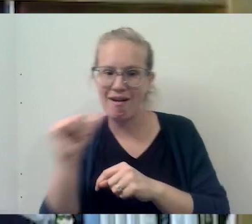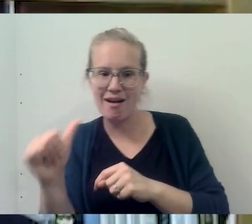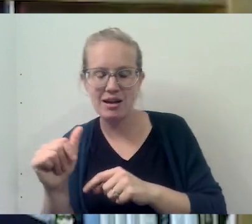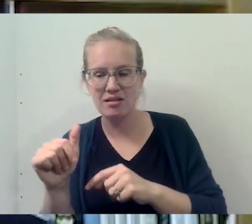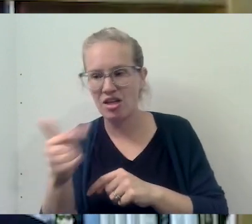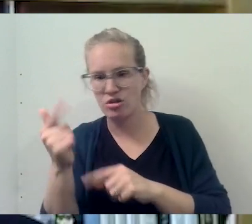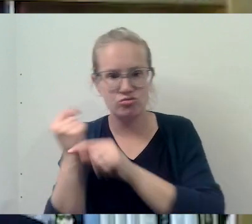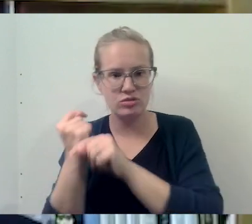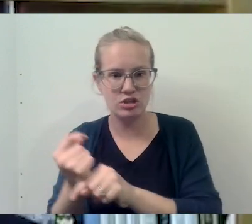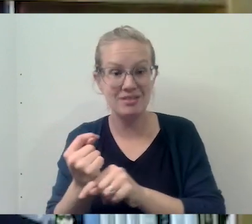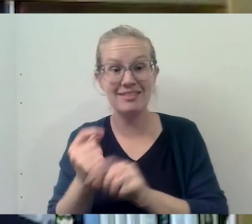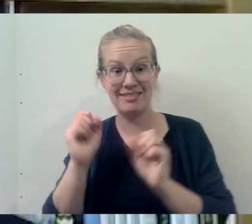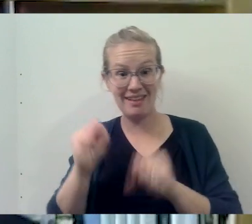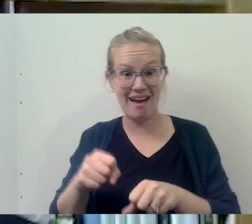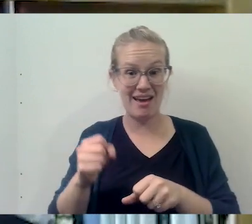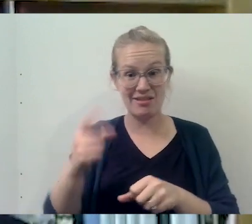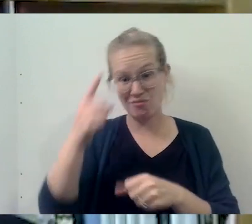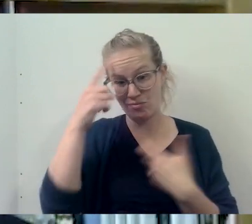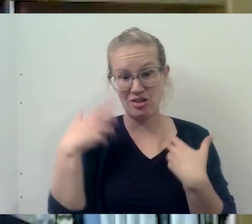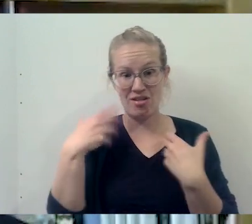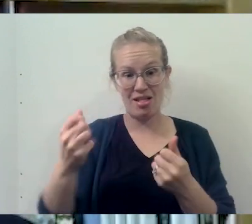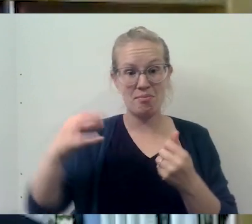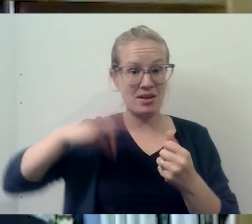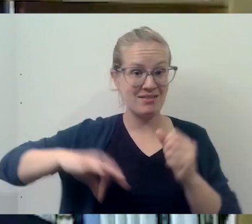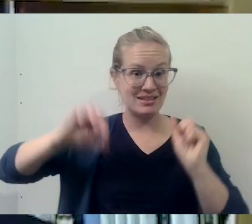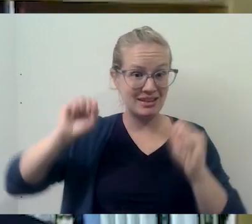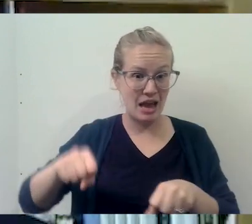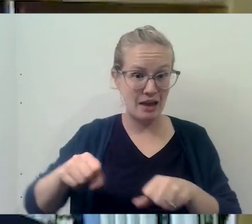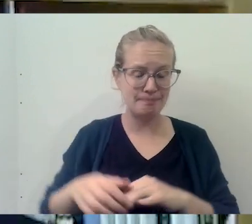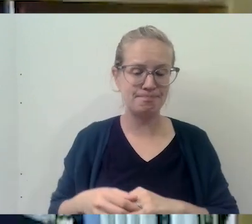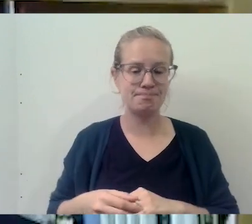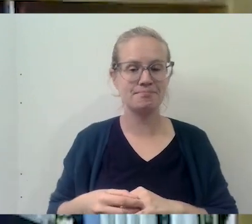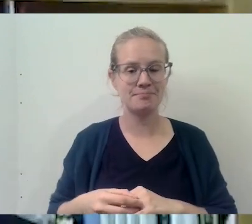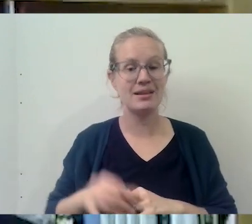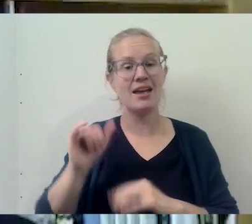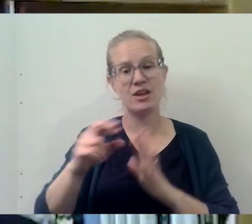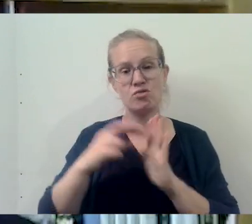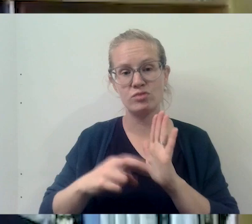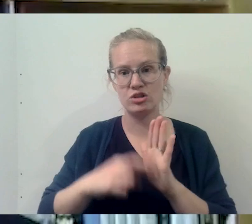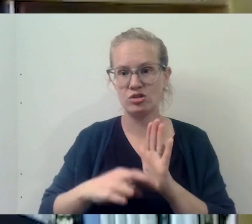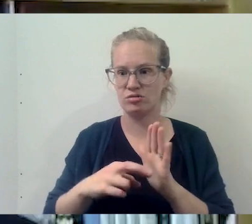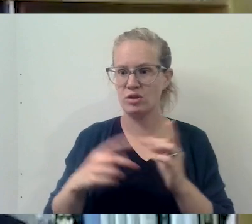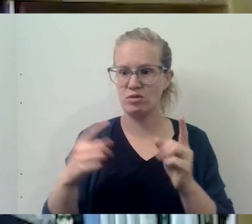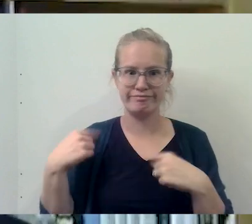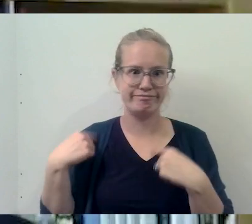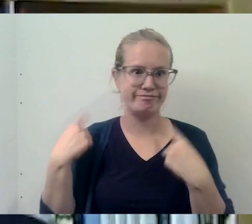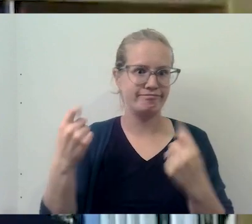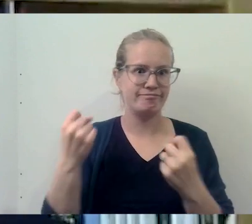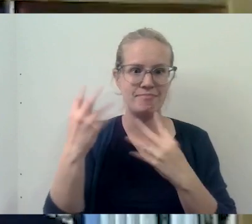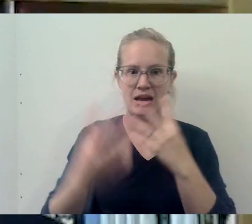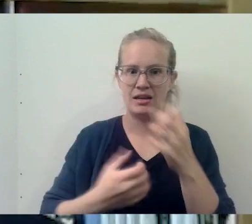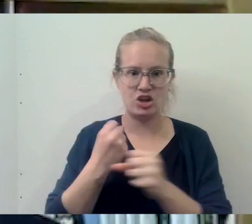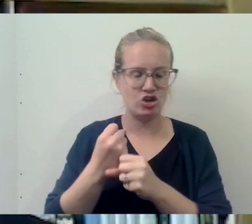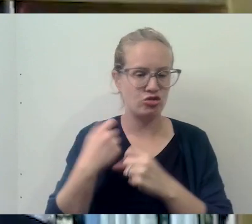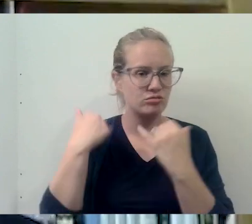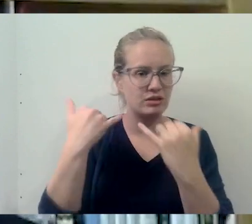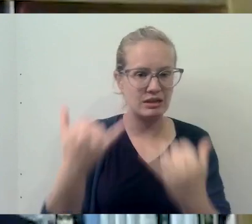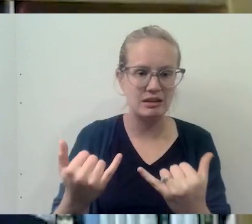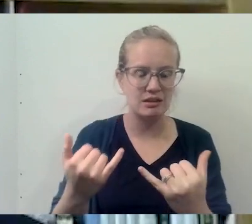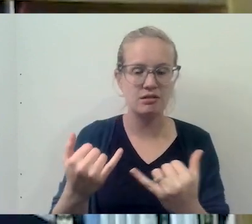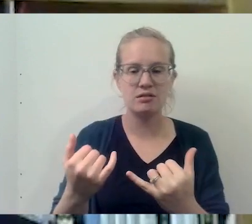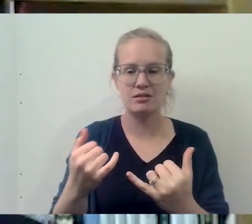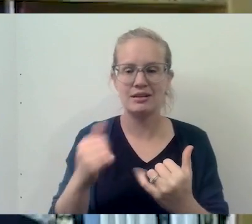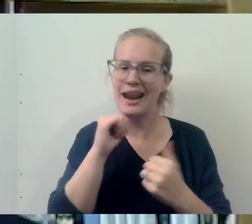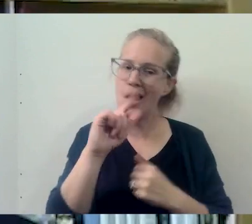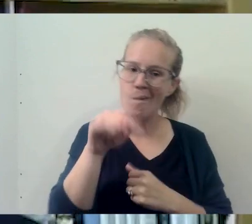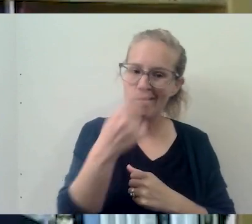traditions, uh, can have tremendous mental health benefit. And, uh, that research has been going on for a number of years and not just